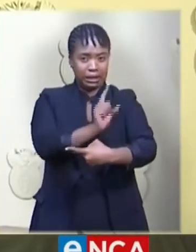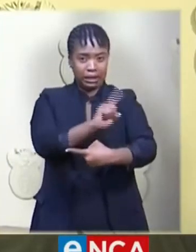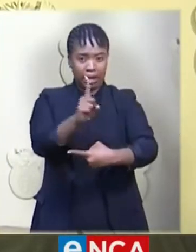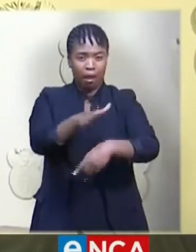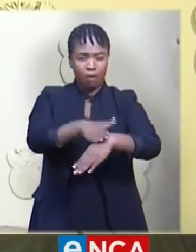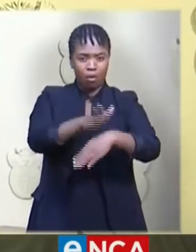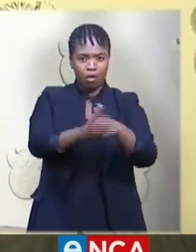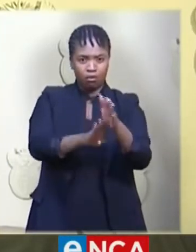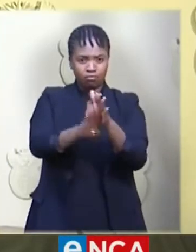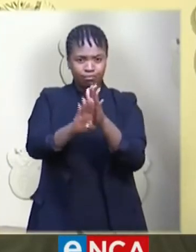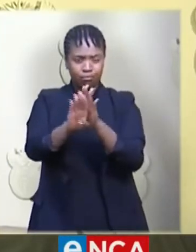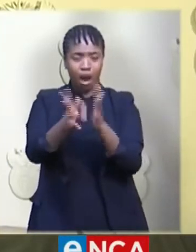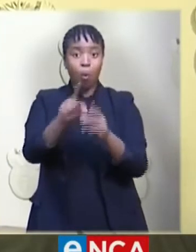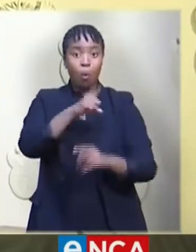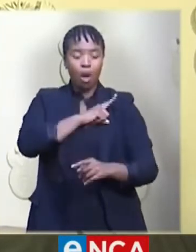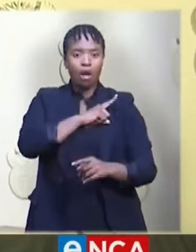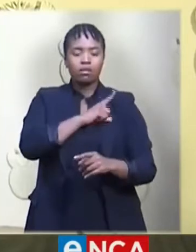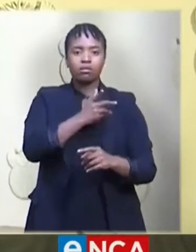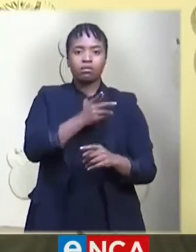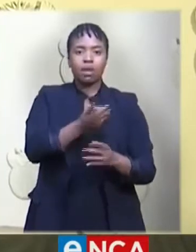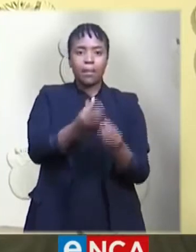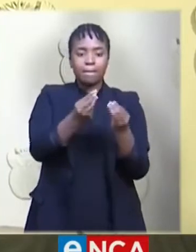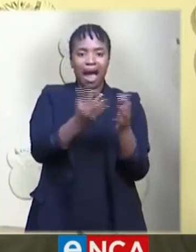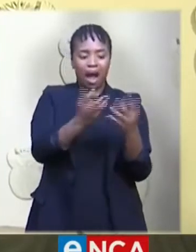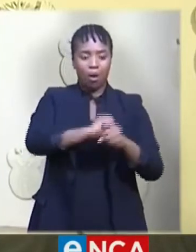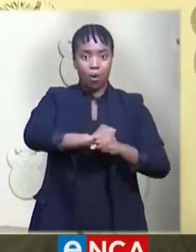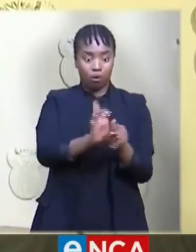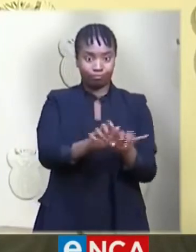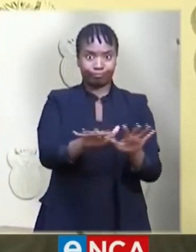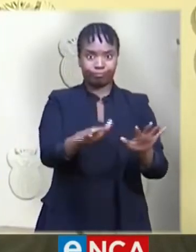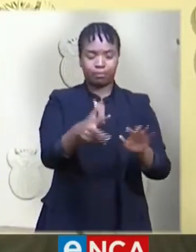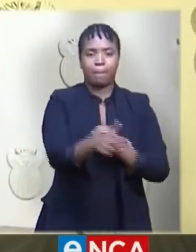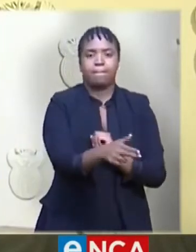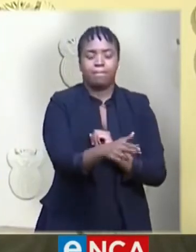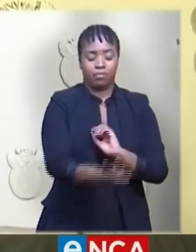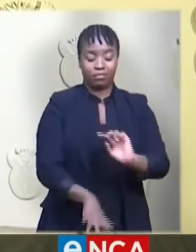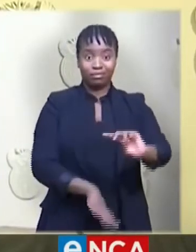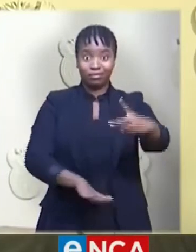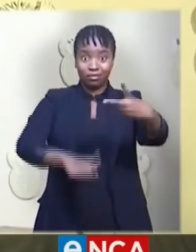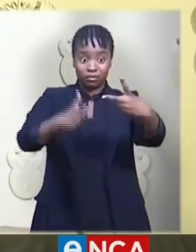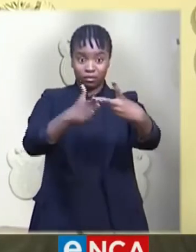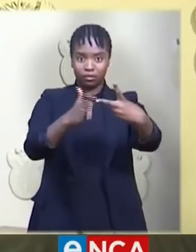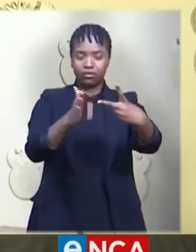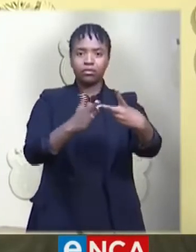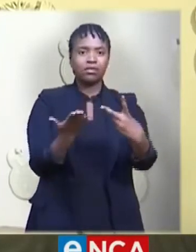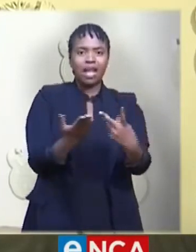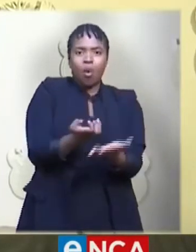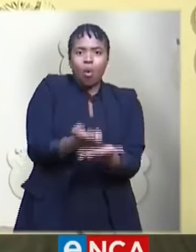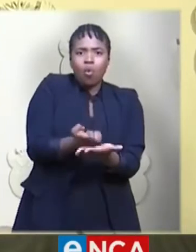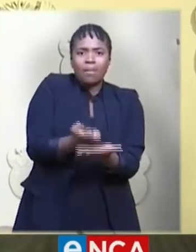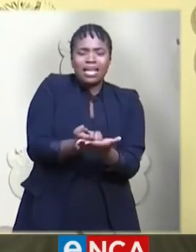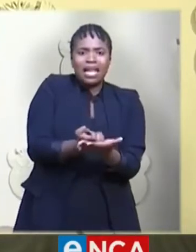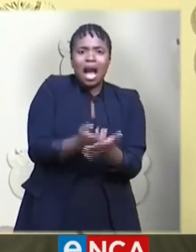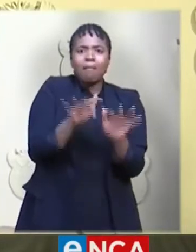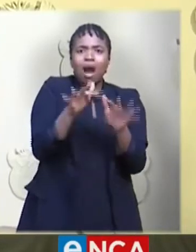and reduce infections. Secondly, a comprehensive package of economic support measures